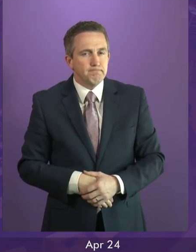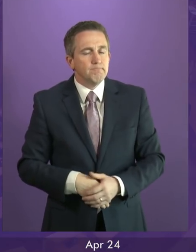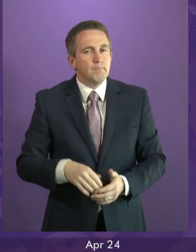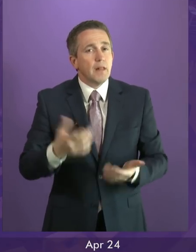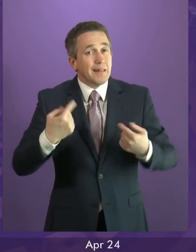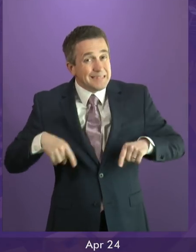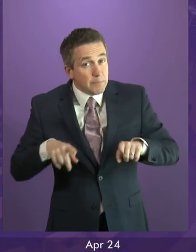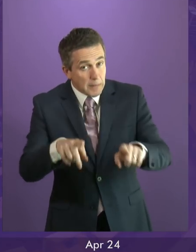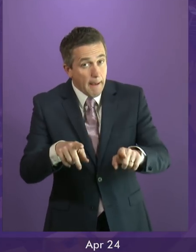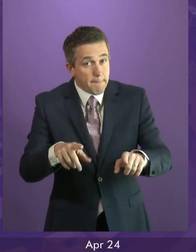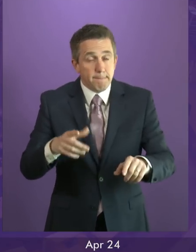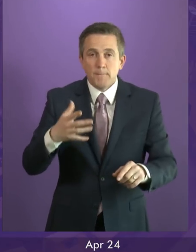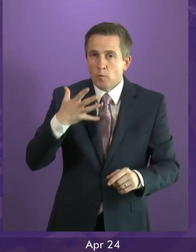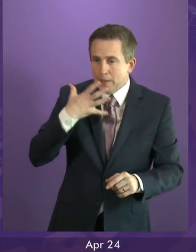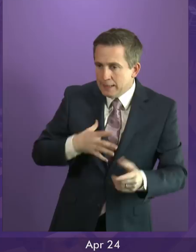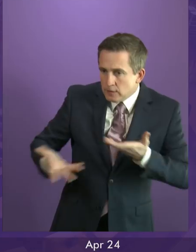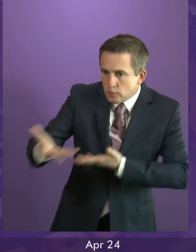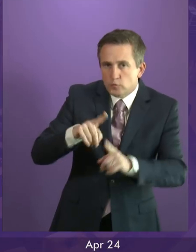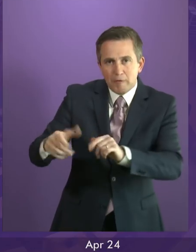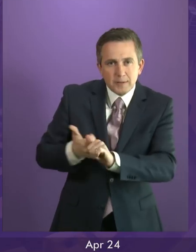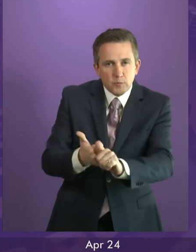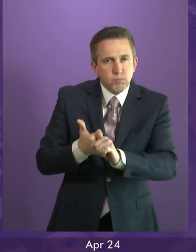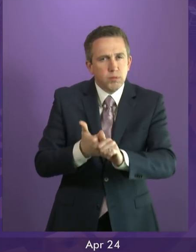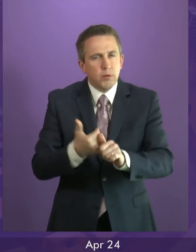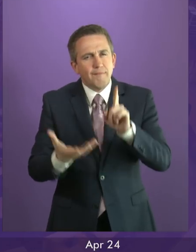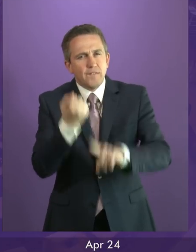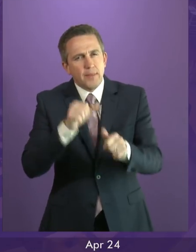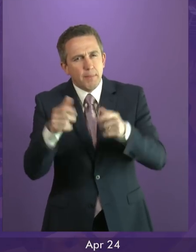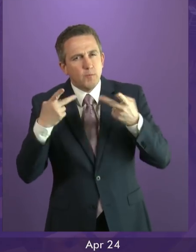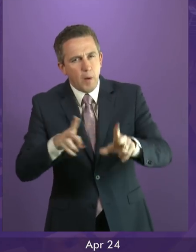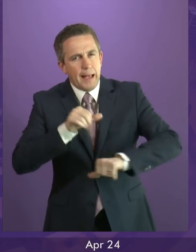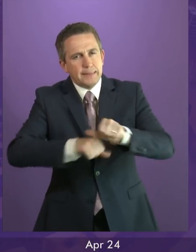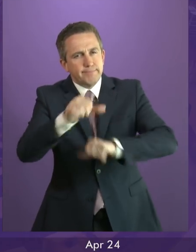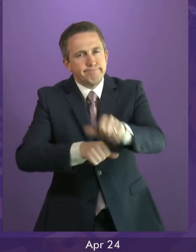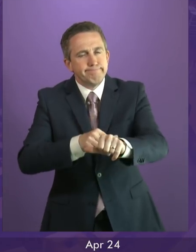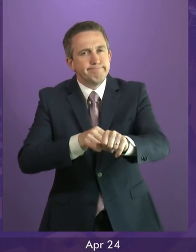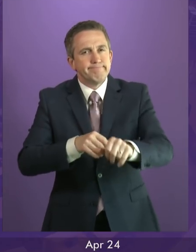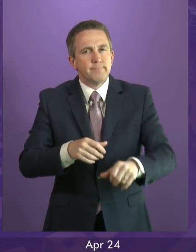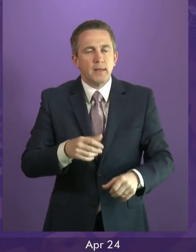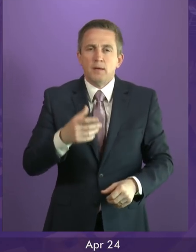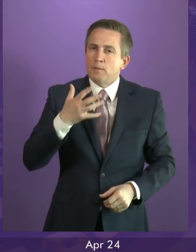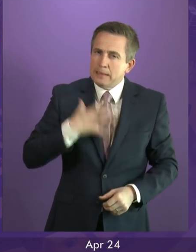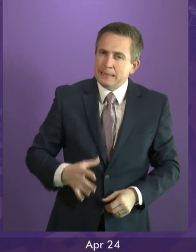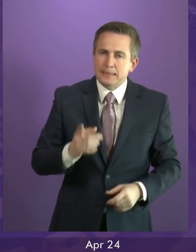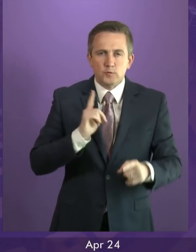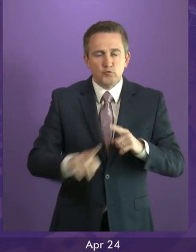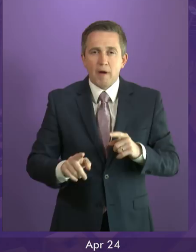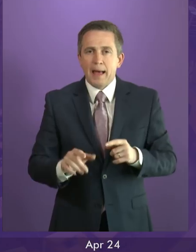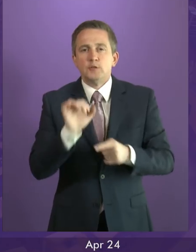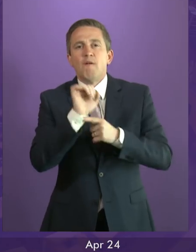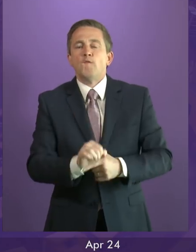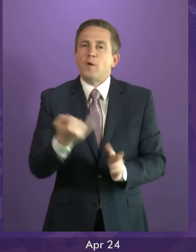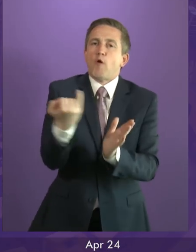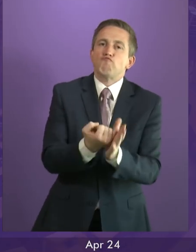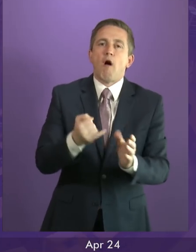to build as much agreement on the best way forward as we can. Nor should we cease our efforts to avoid any Brexit at